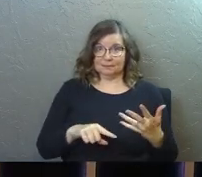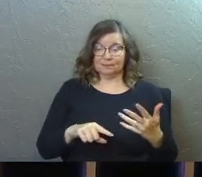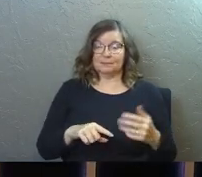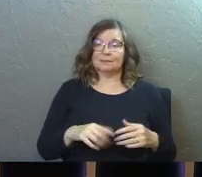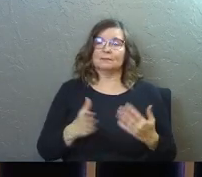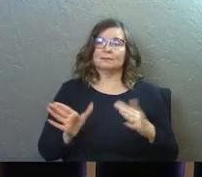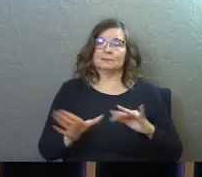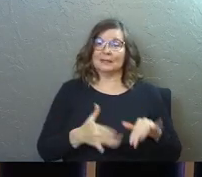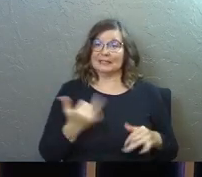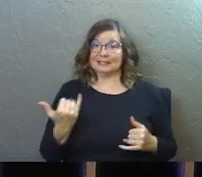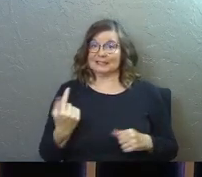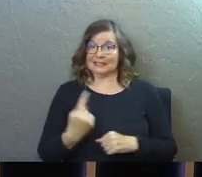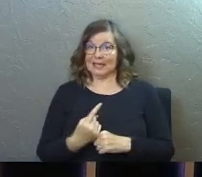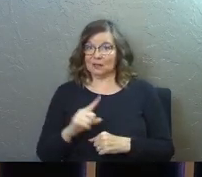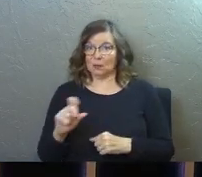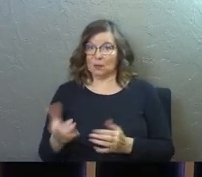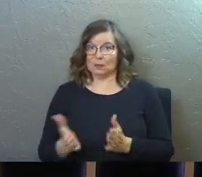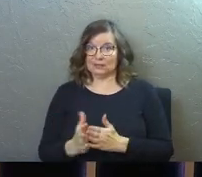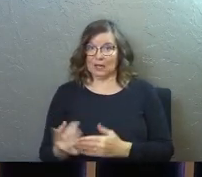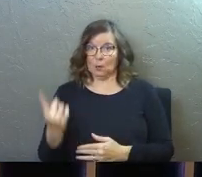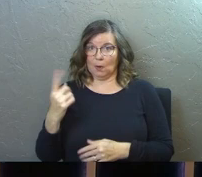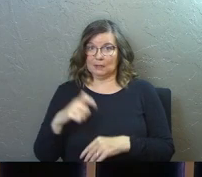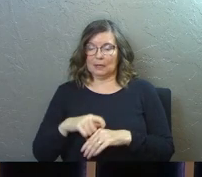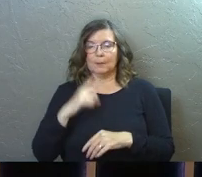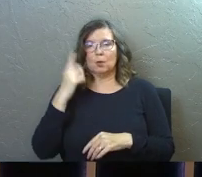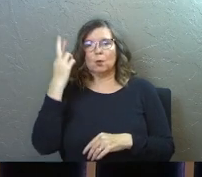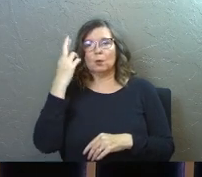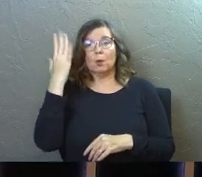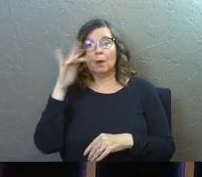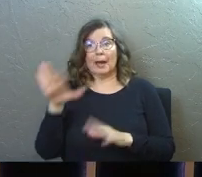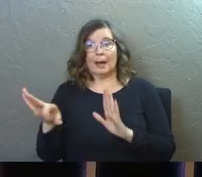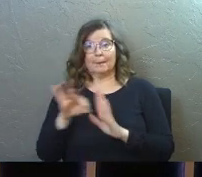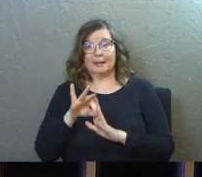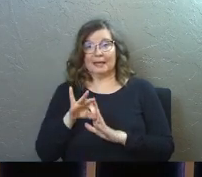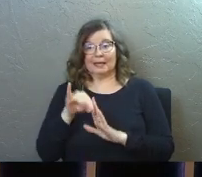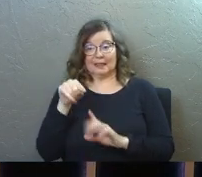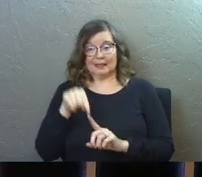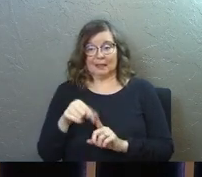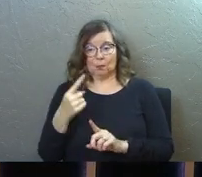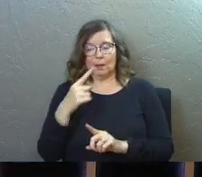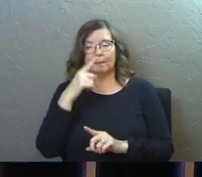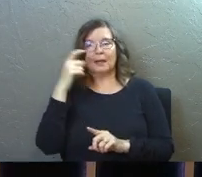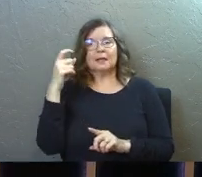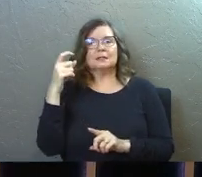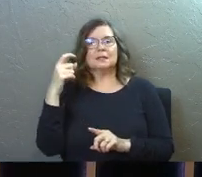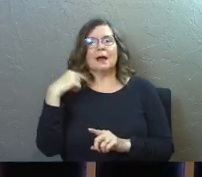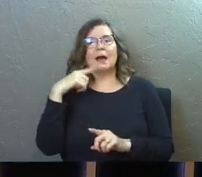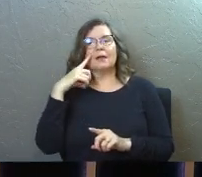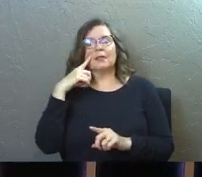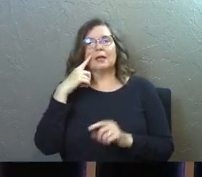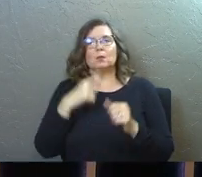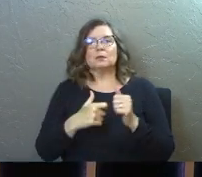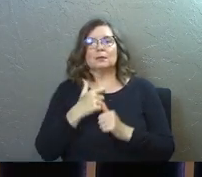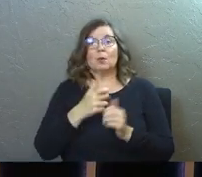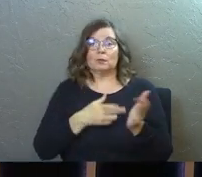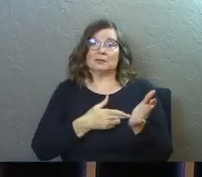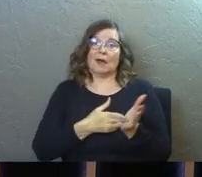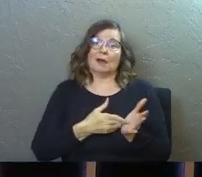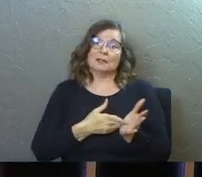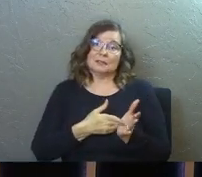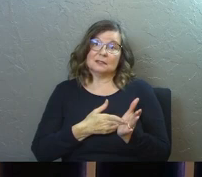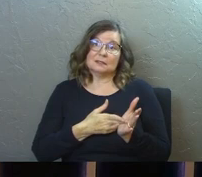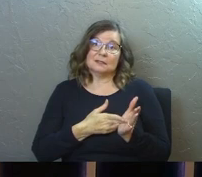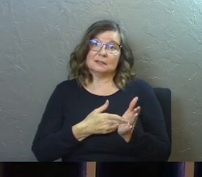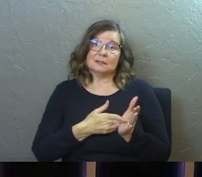was only asked one time, but the reason I'm going after it is the second one is because I think it was the most honest